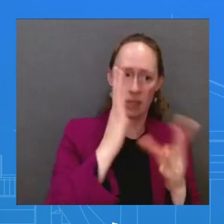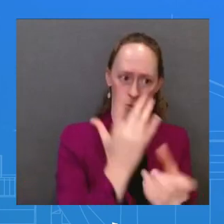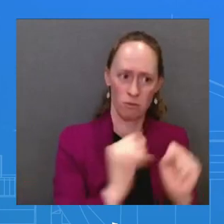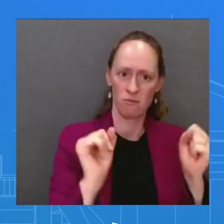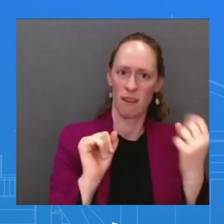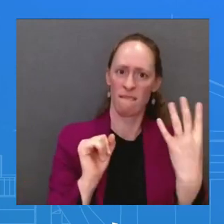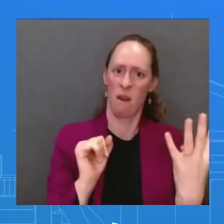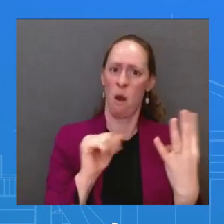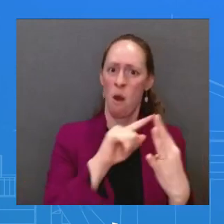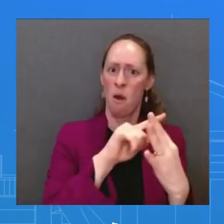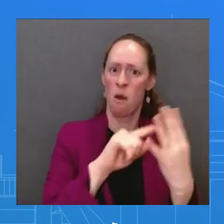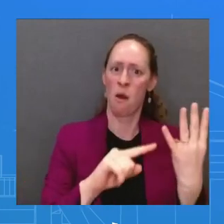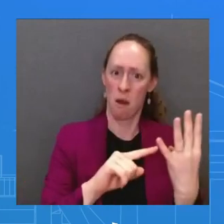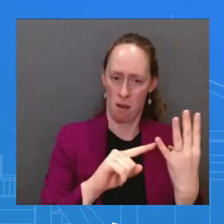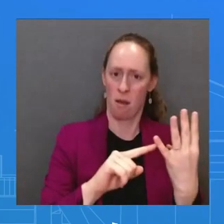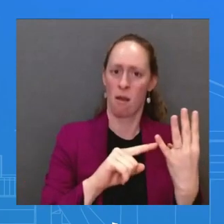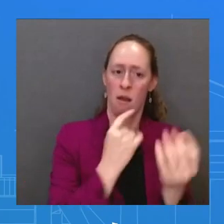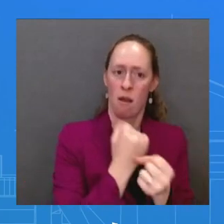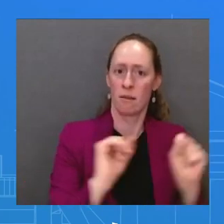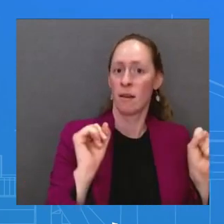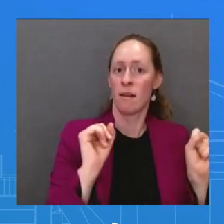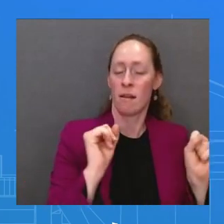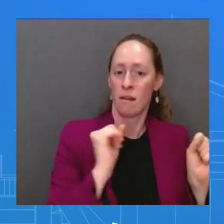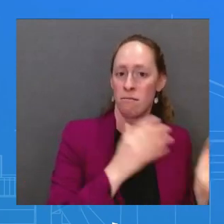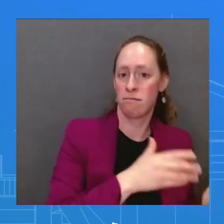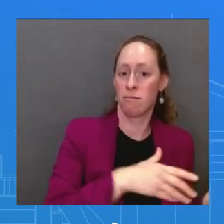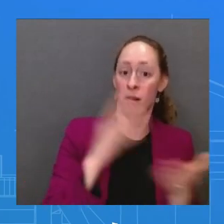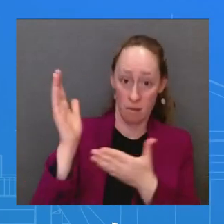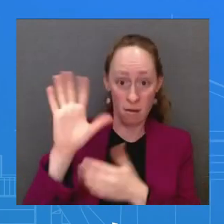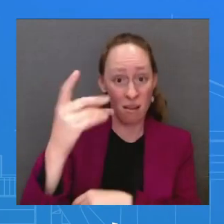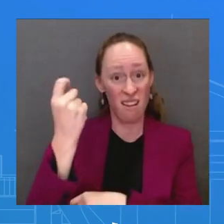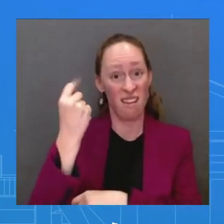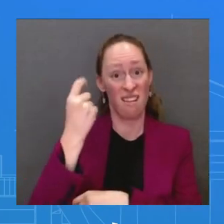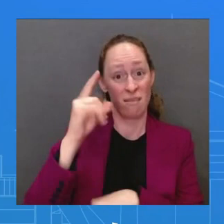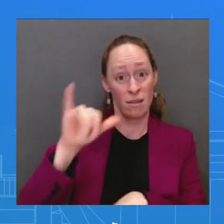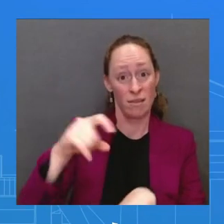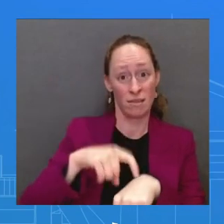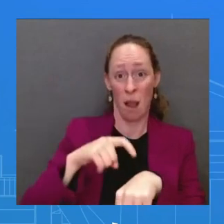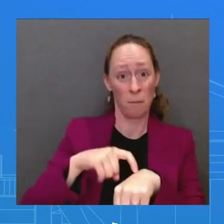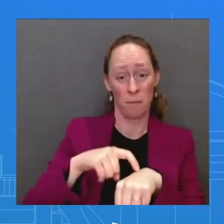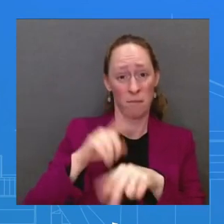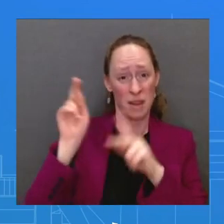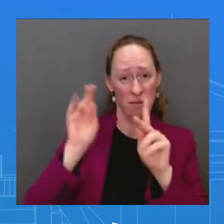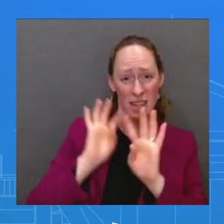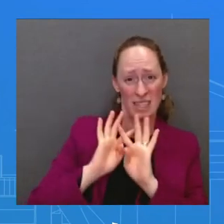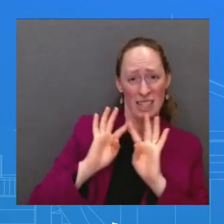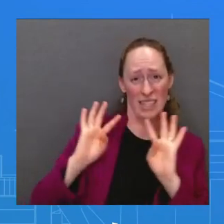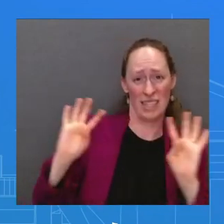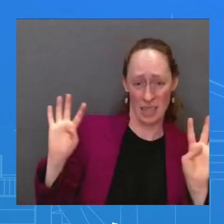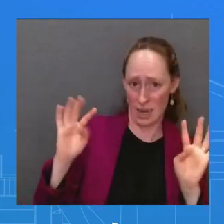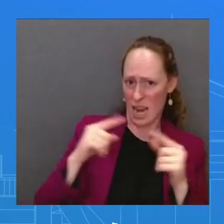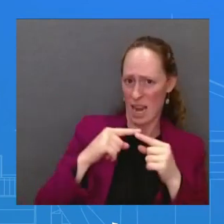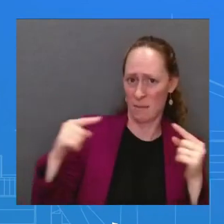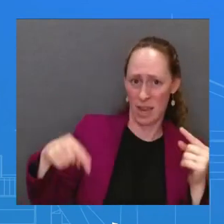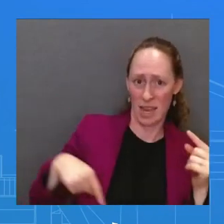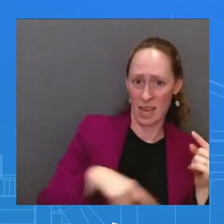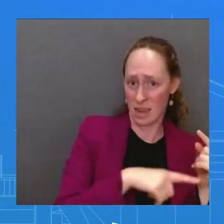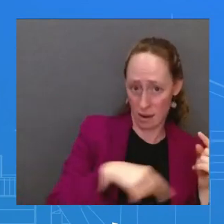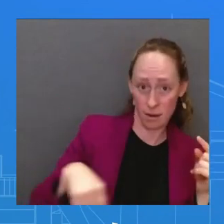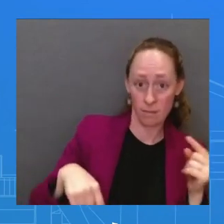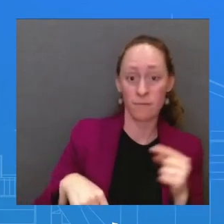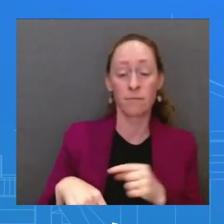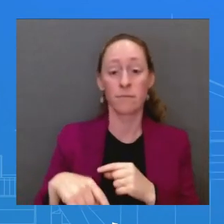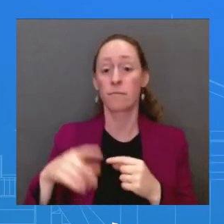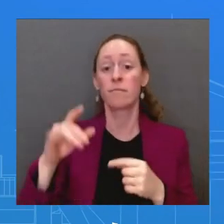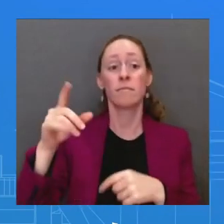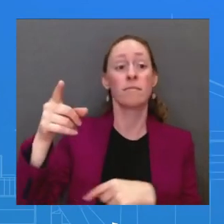100 enemy forces. First Lieutenant Taylor and his wingmen braved intense ground fire for more than